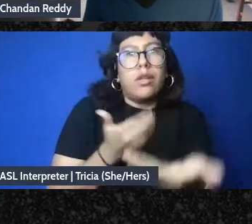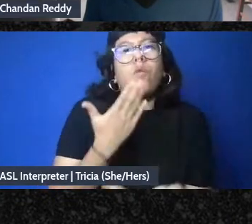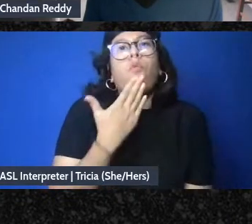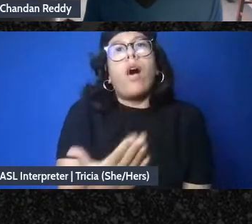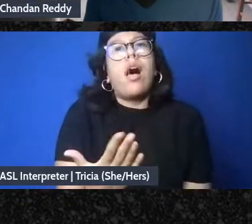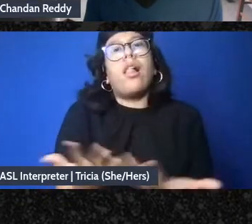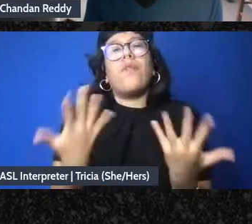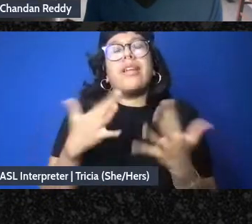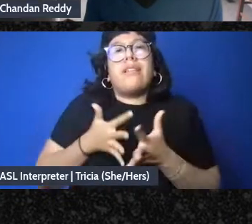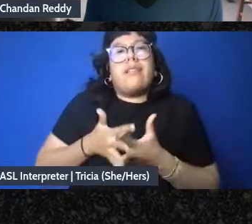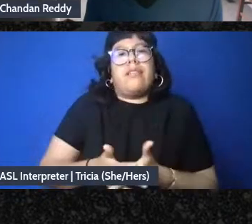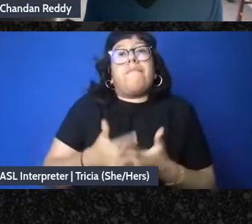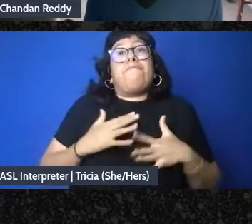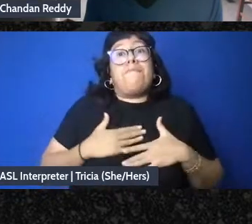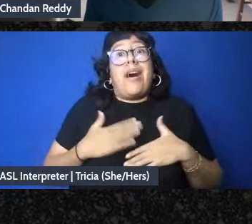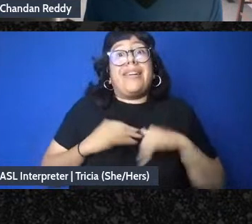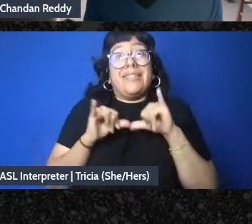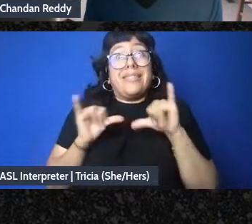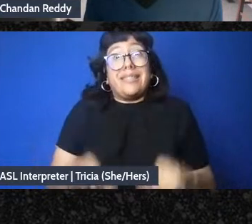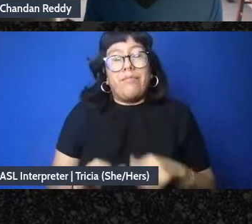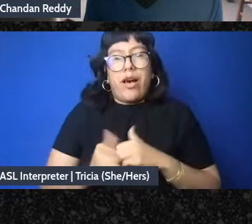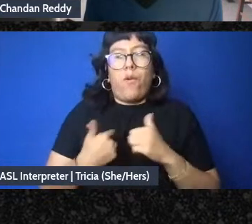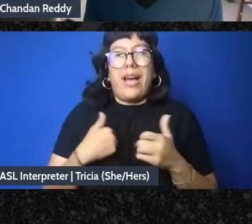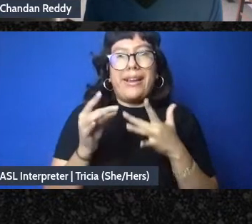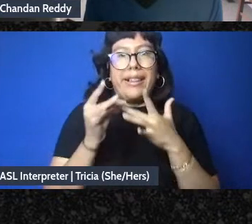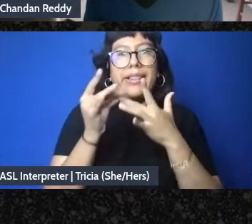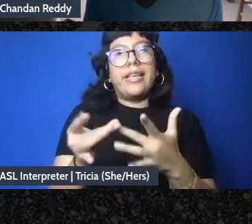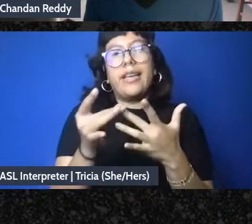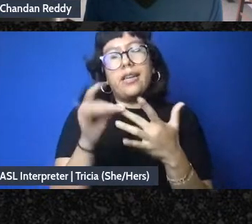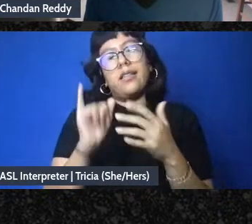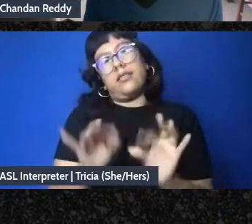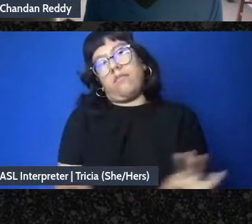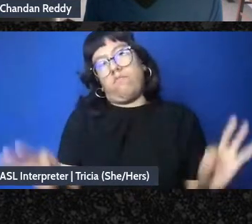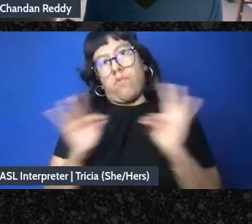and that's where I lead from I feel like that's so important